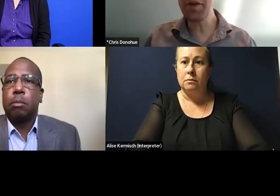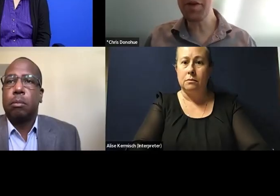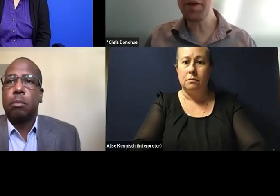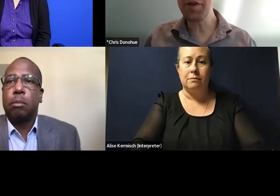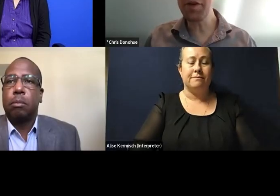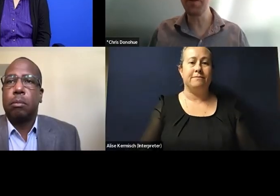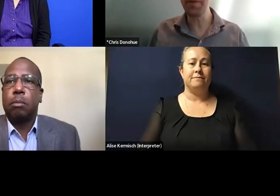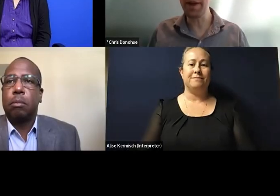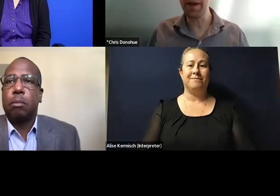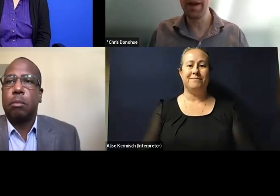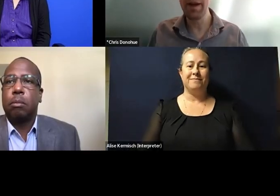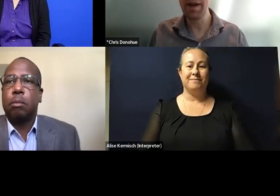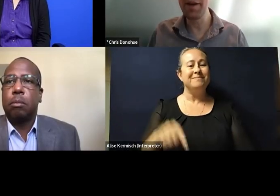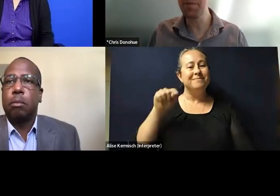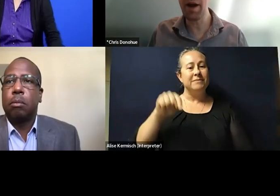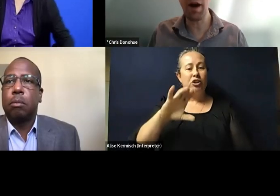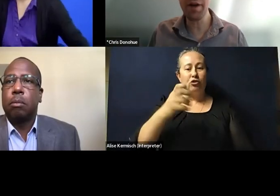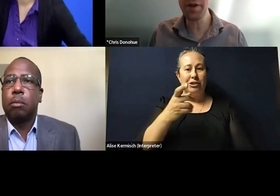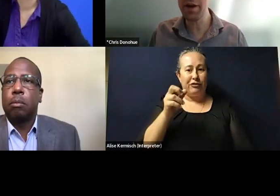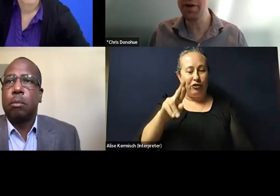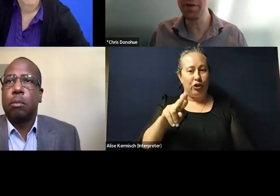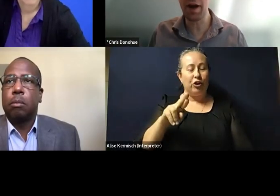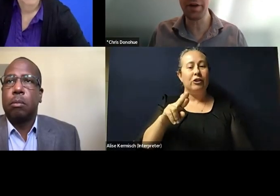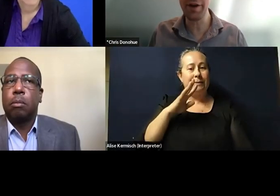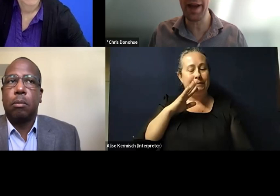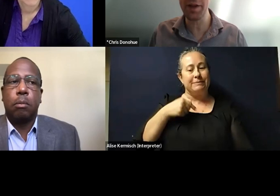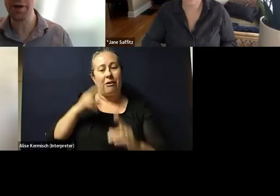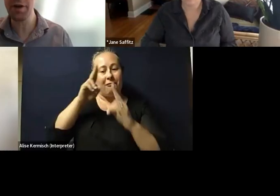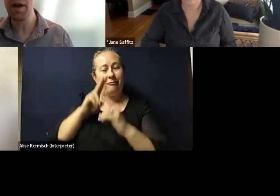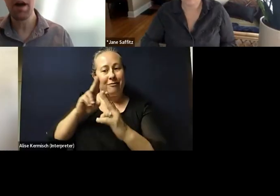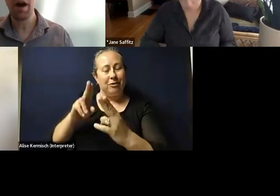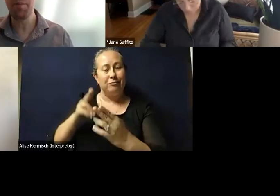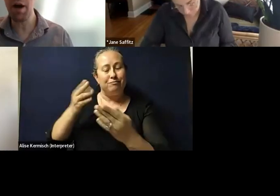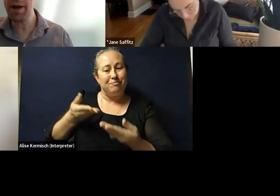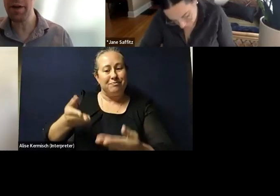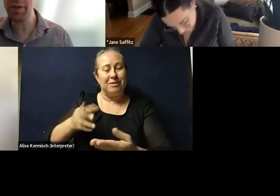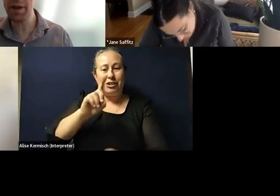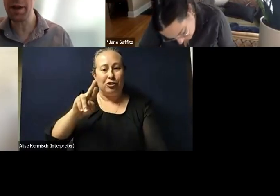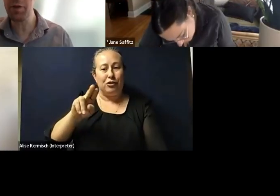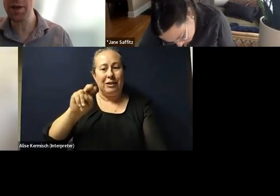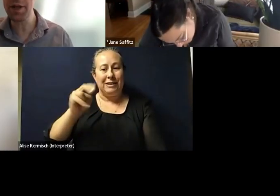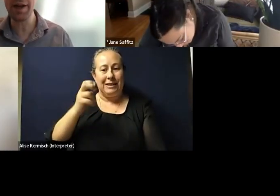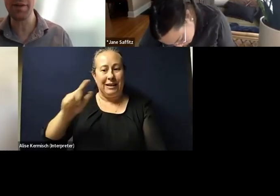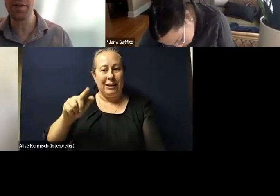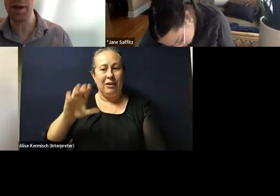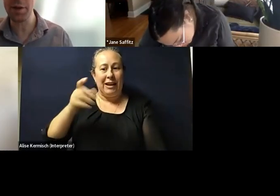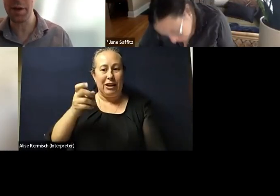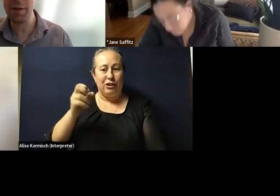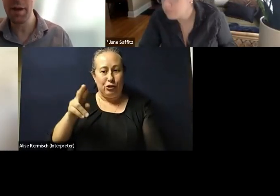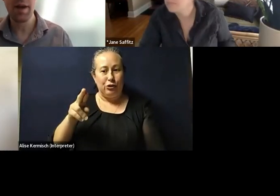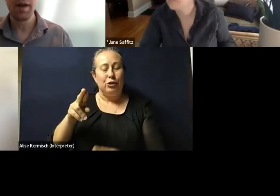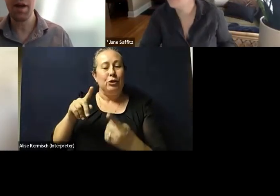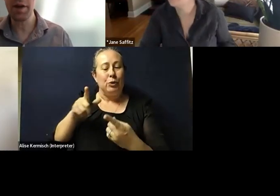This is Christopher Donohue speaking. It is my honor to introduce Dr. Neil Hanchard, our moderator for the next question-and-answer